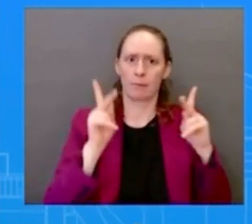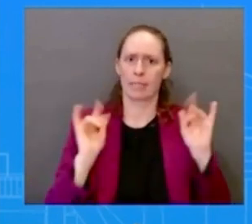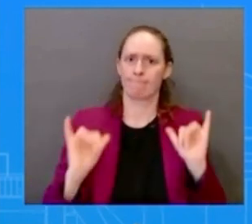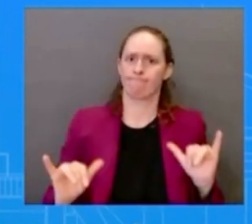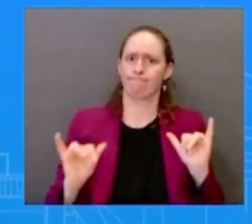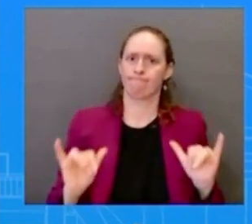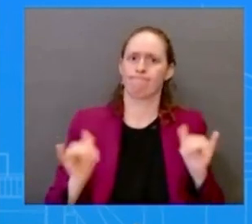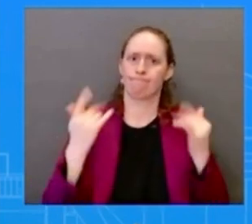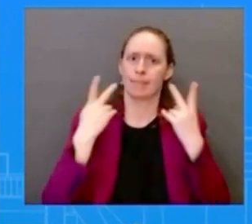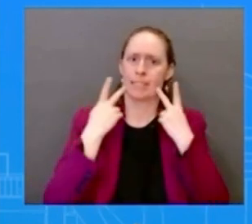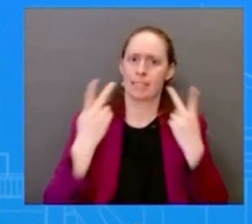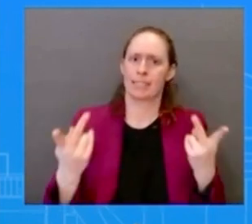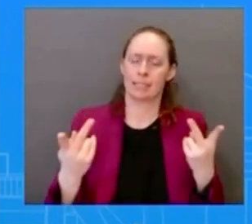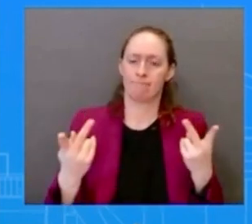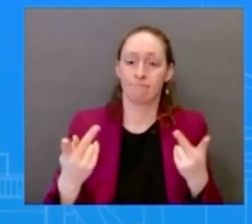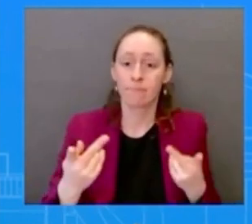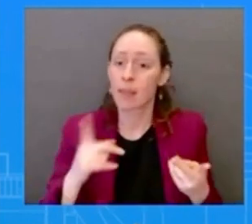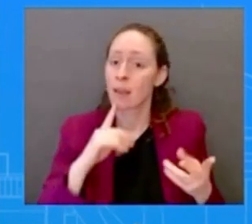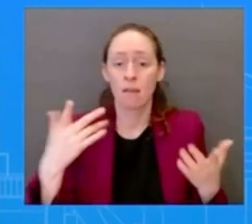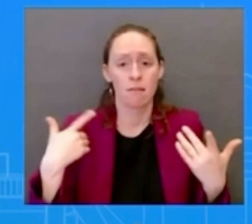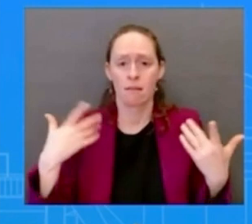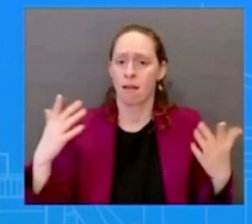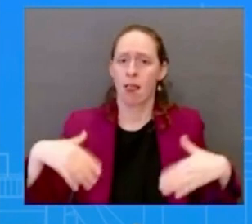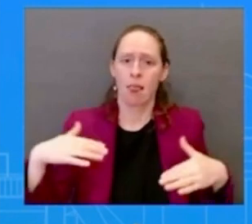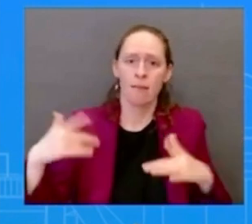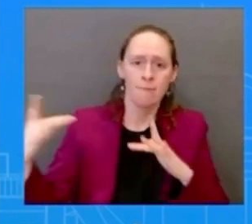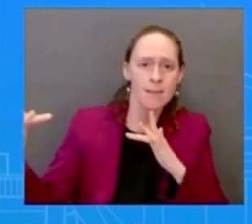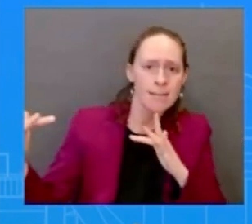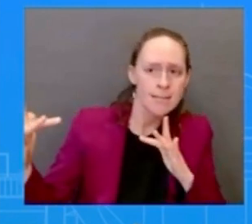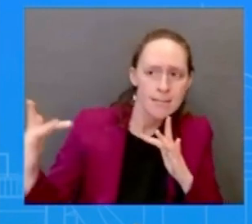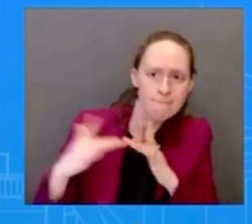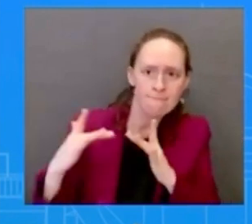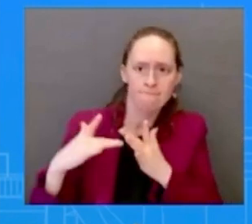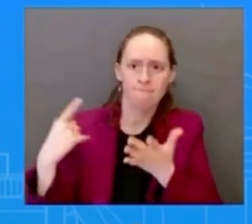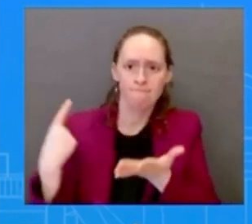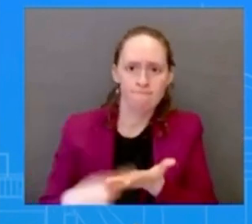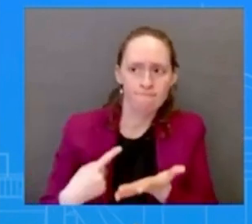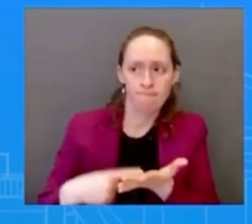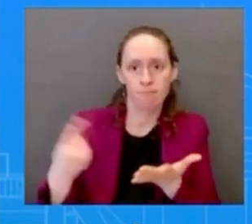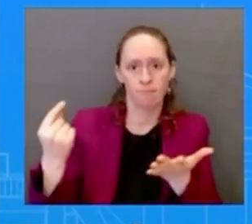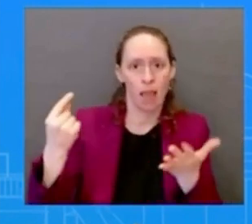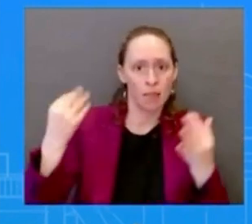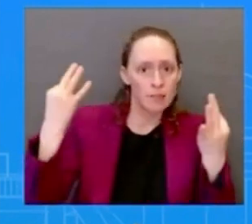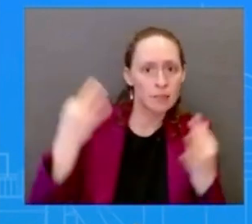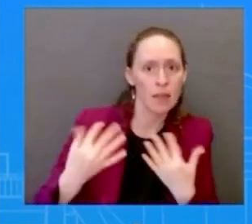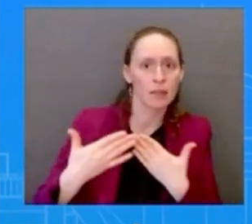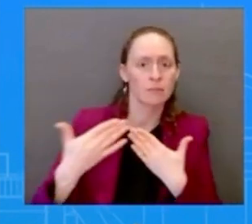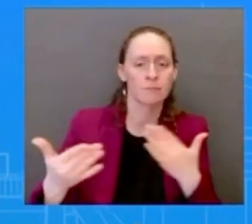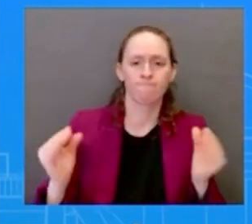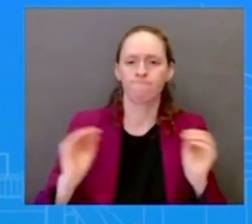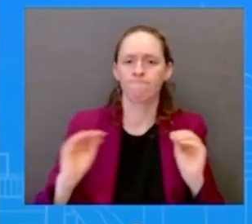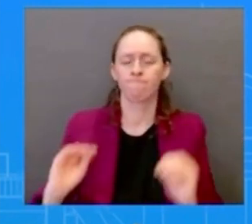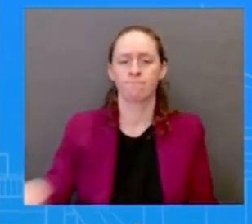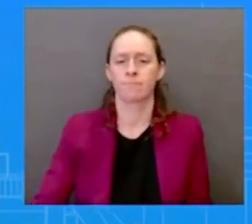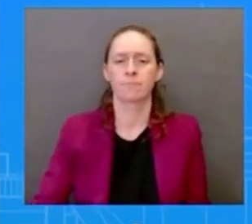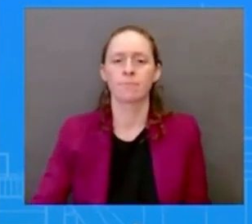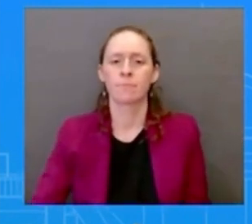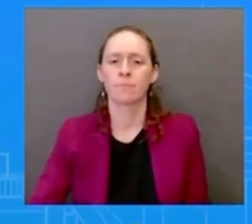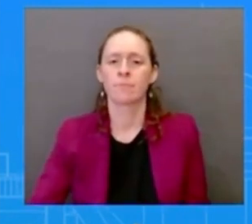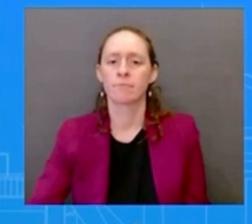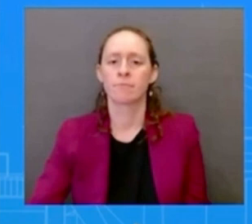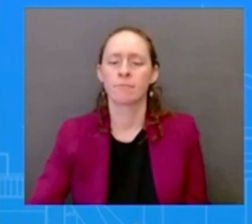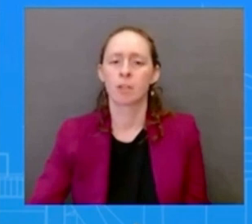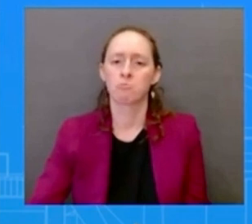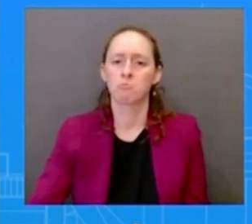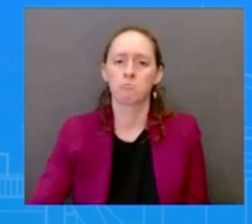about how it came to be i know that there is uh you know there's many times during this this administration where we feel it's